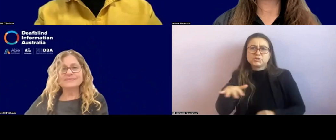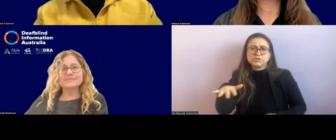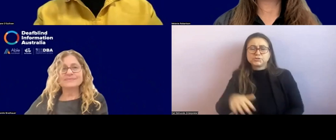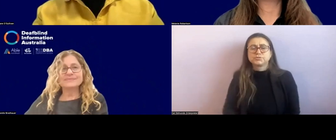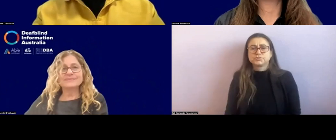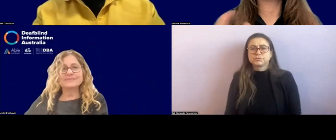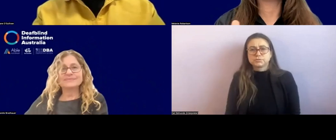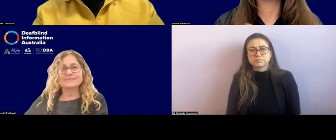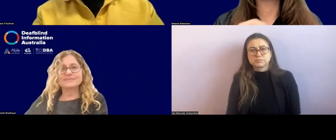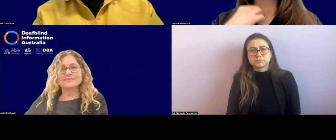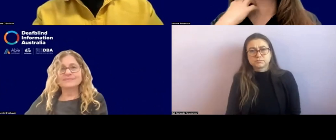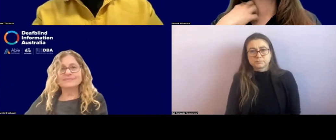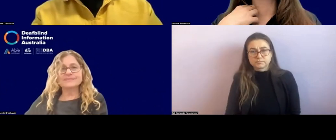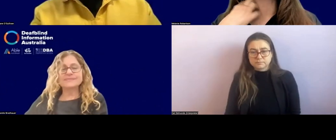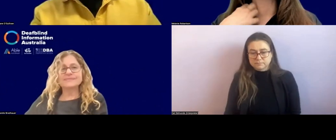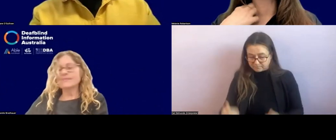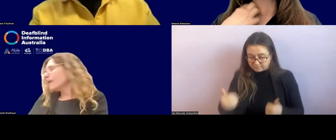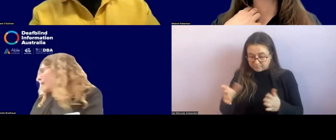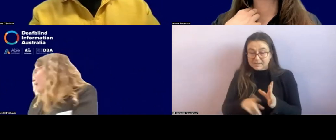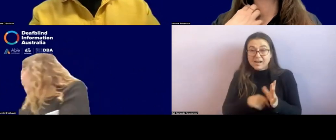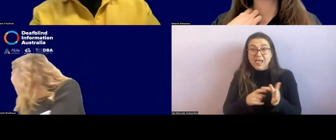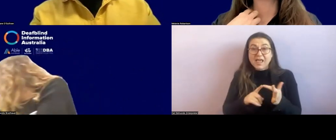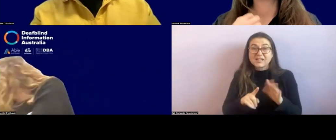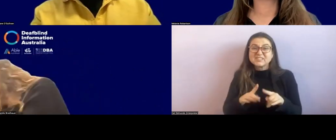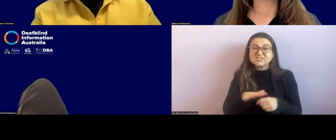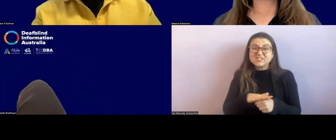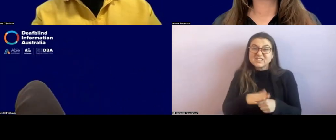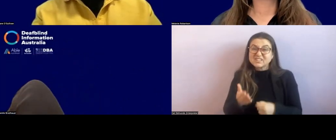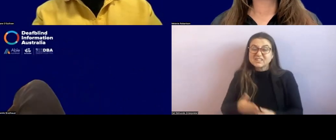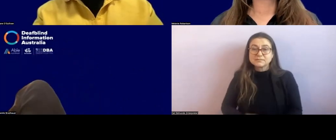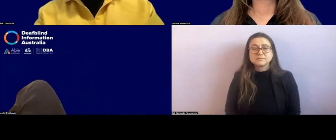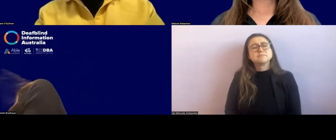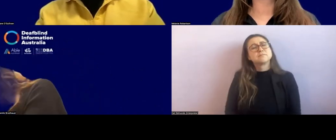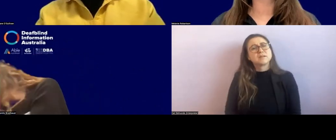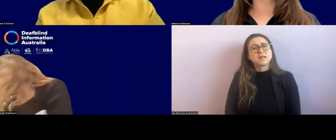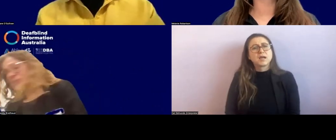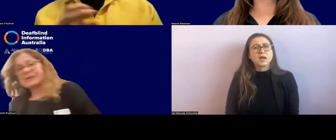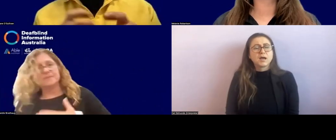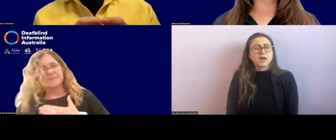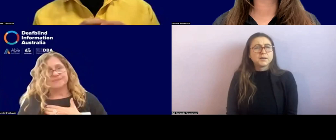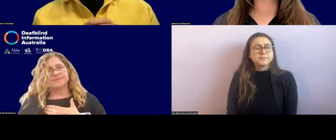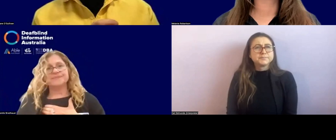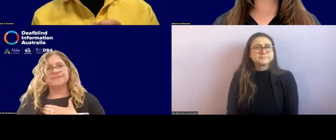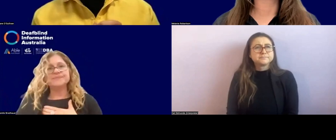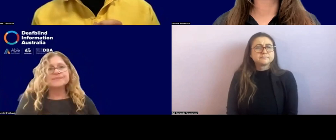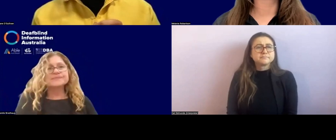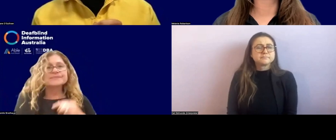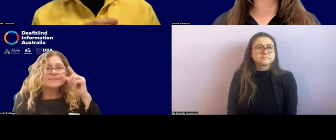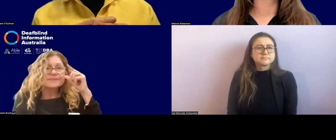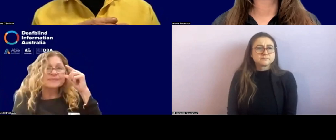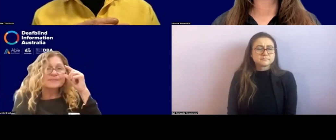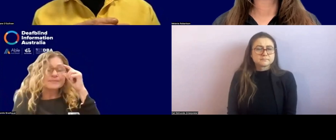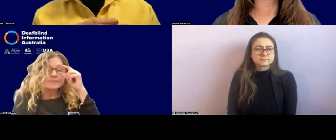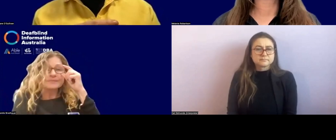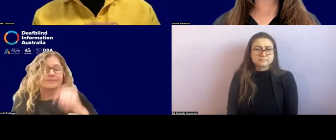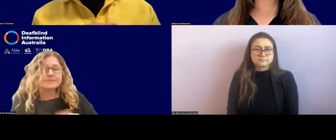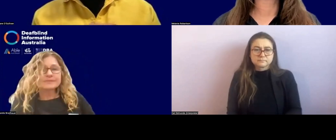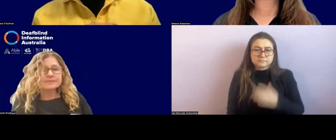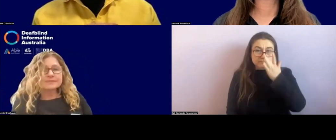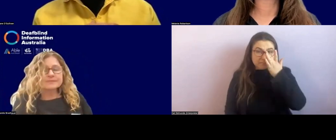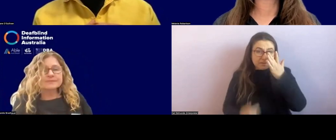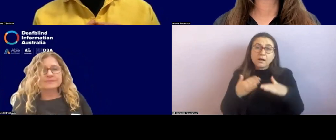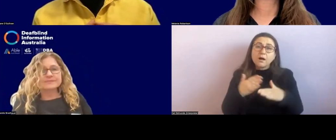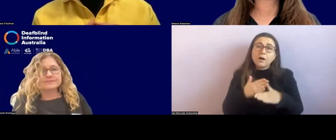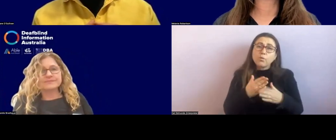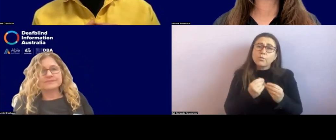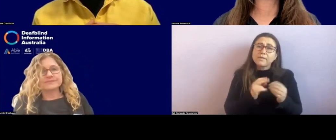And Claire, you work in a different sector. So, yes, uh, I think, um, so I work across the NDIS